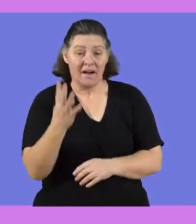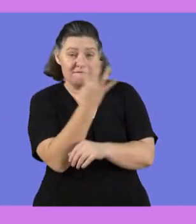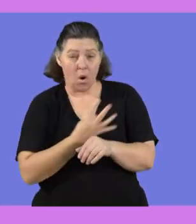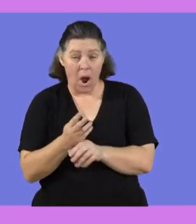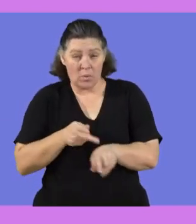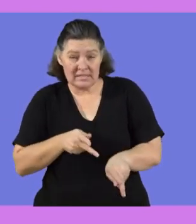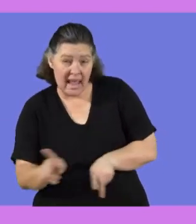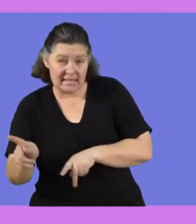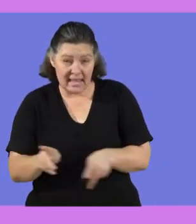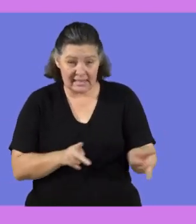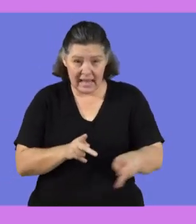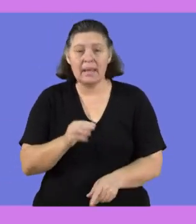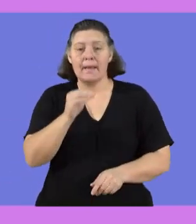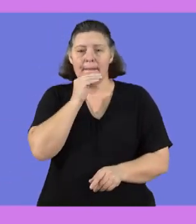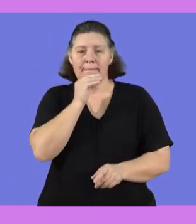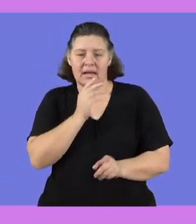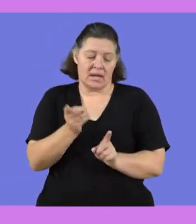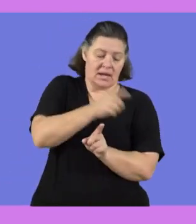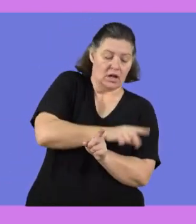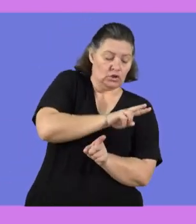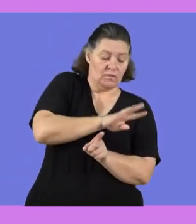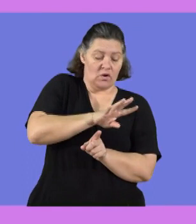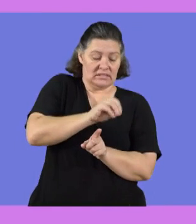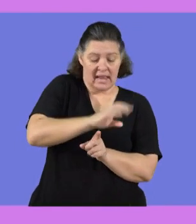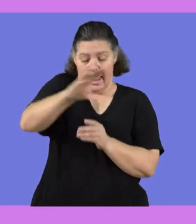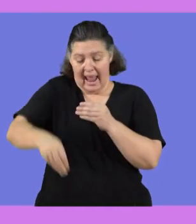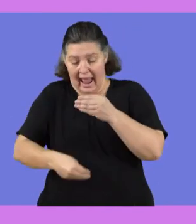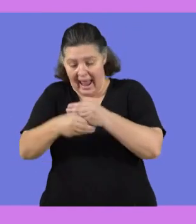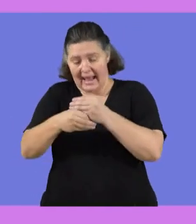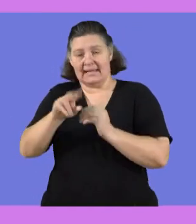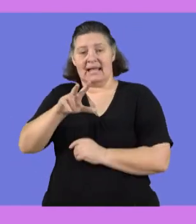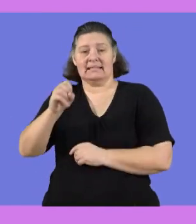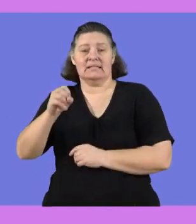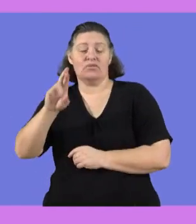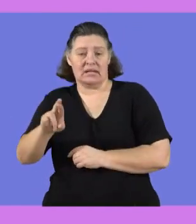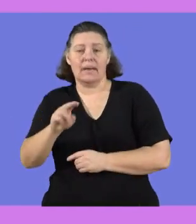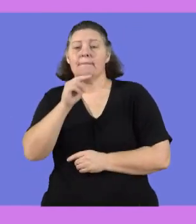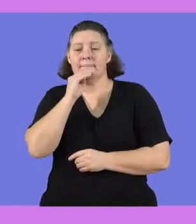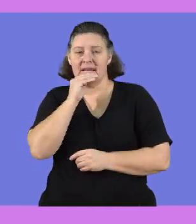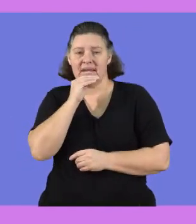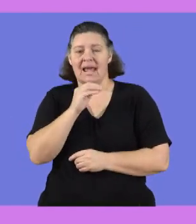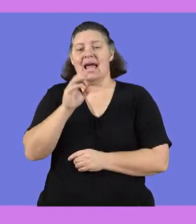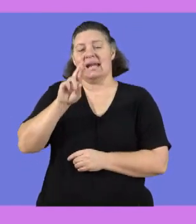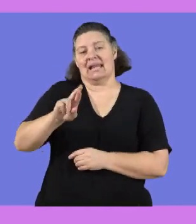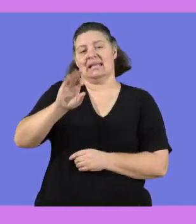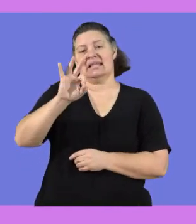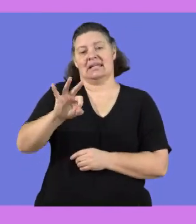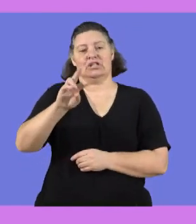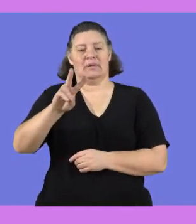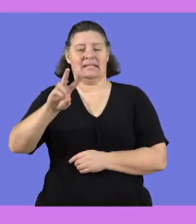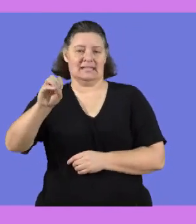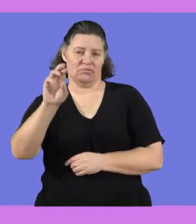And then for the next one, 240 plus 80 rent, we get 320.